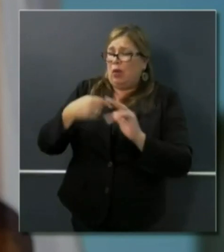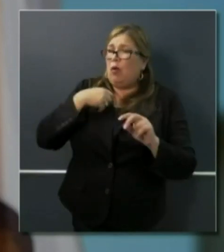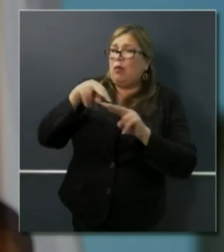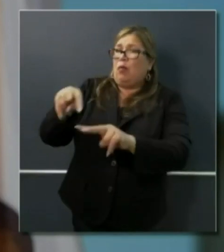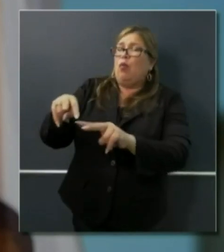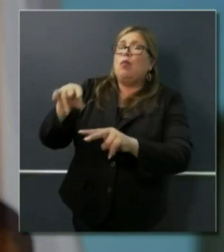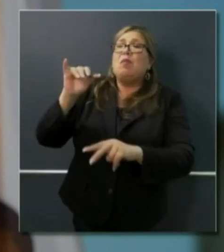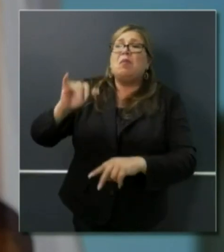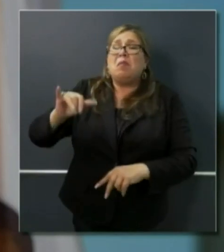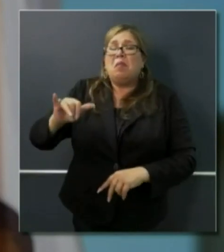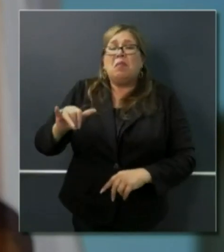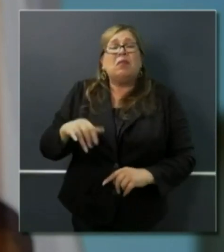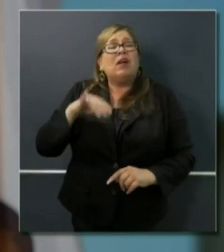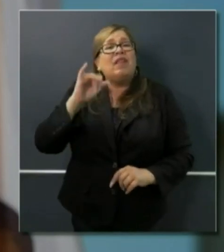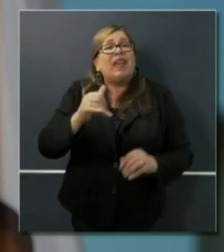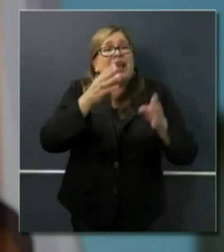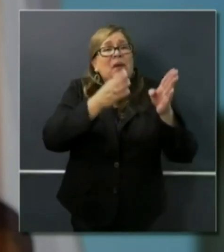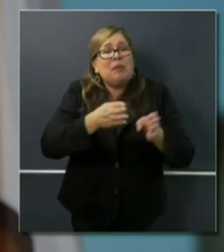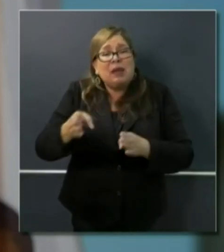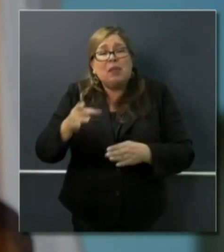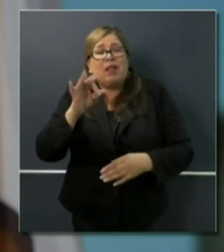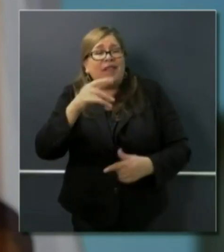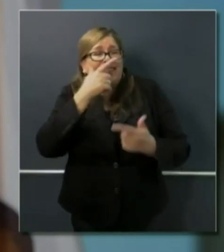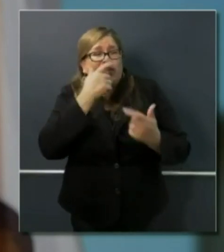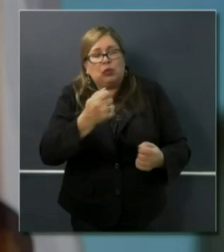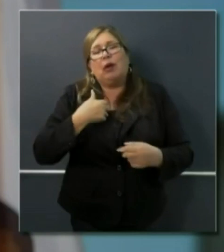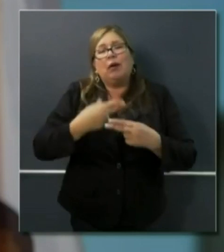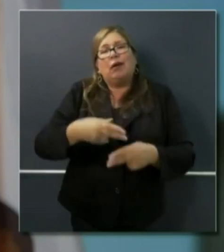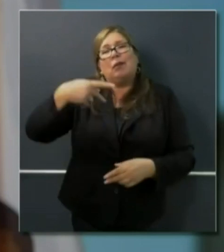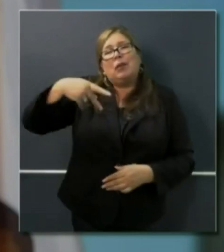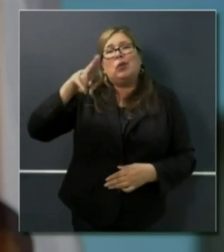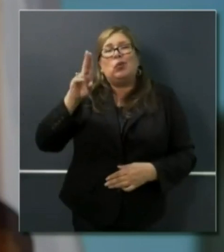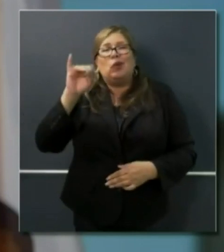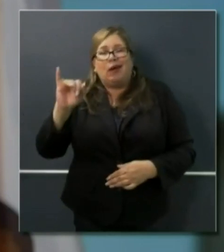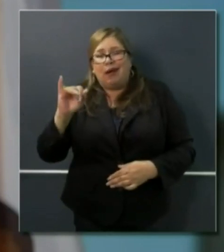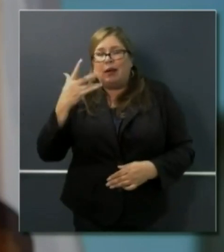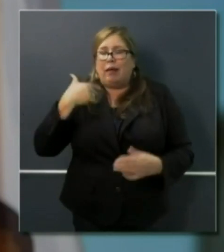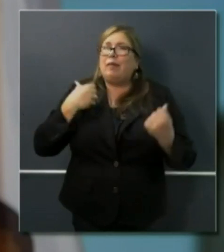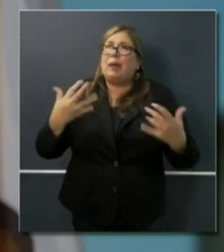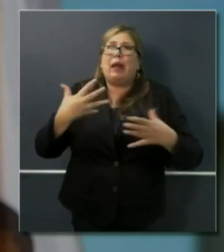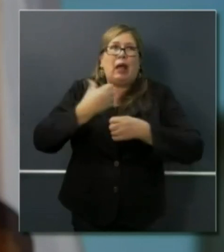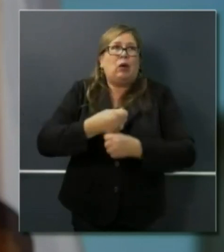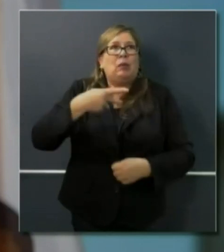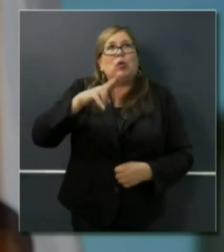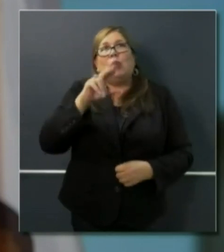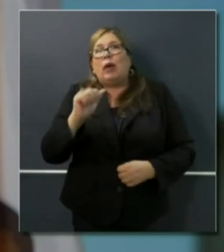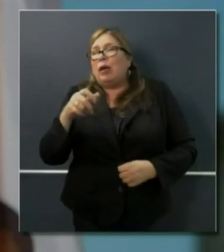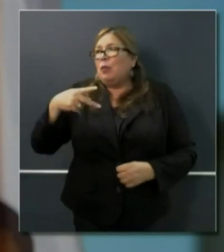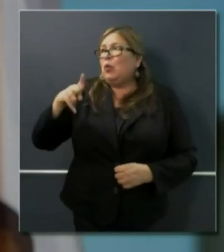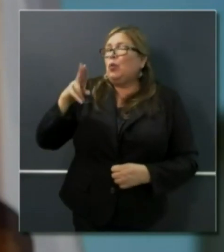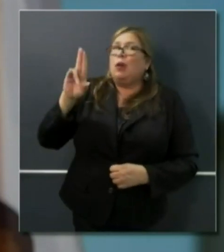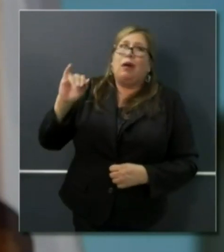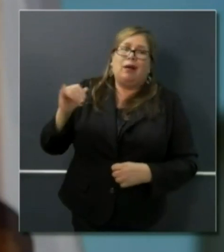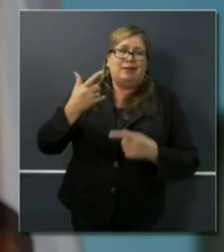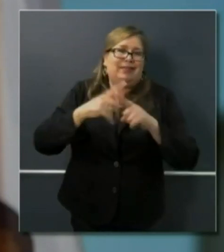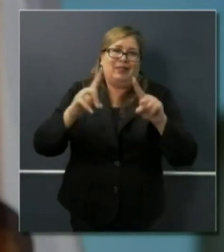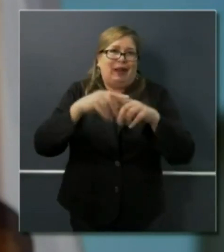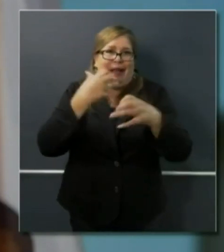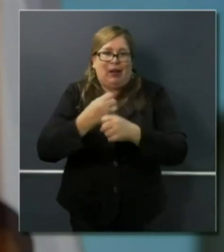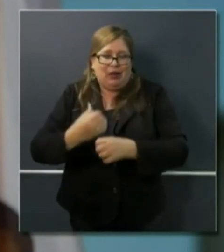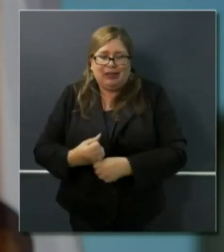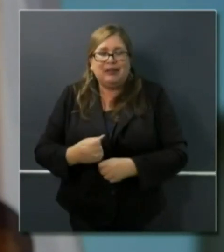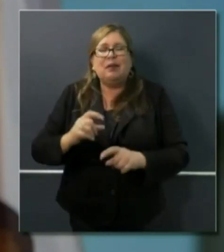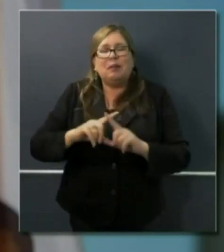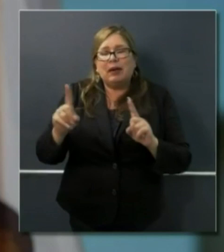PUIs. I know we're P-U-A's, P-U-I's, U-I, a lot of acronyms. That's government. Let me make it